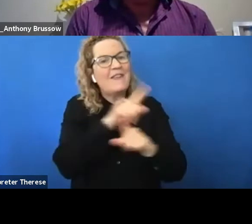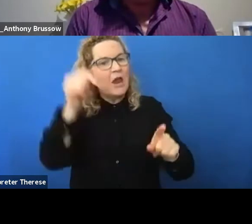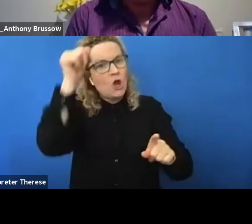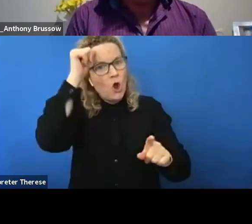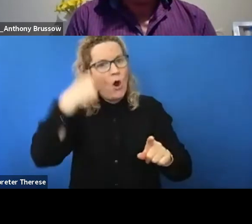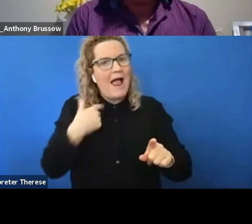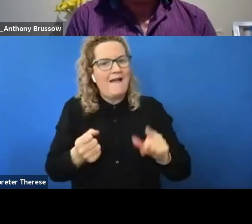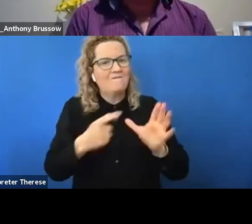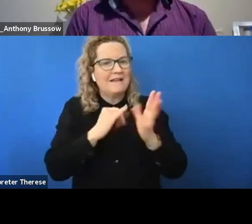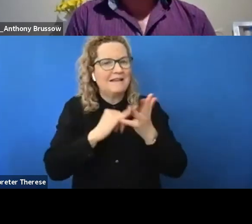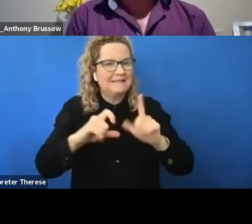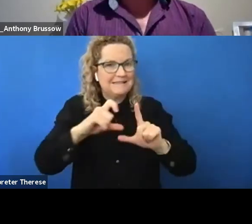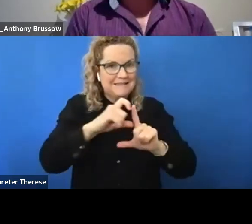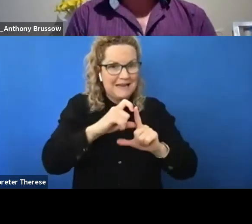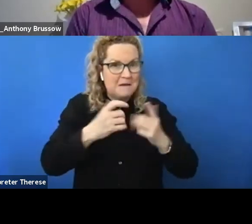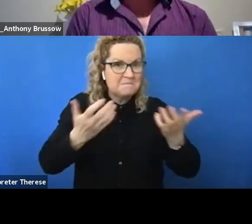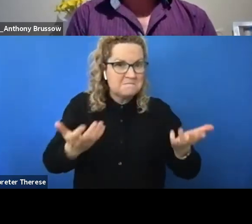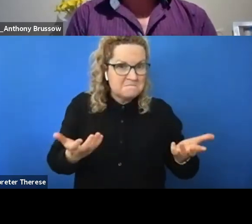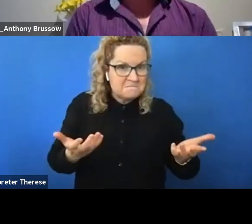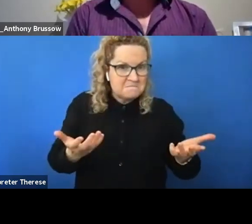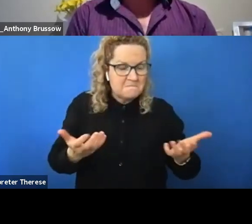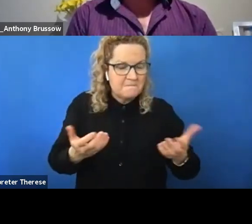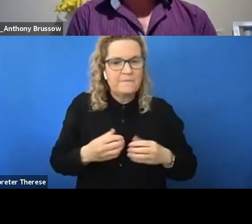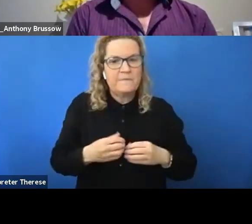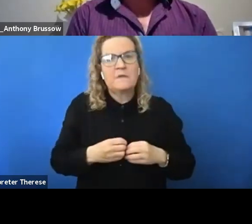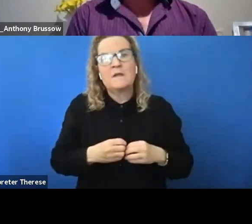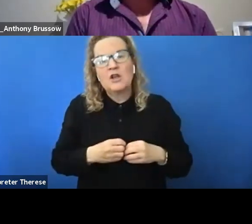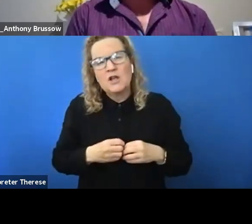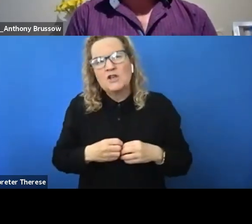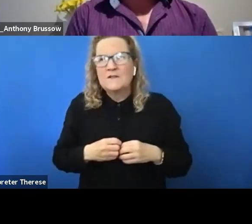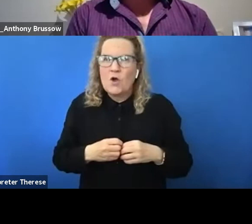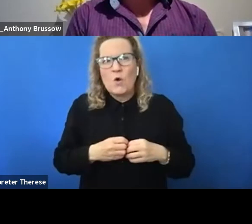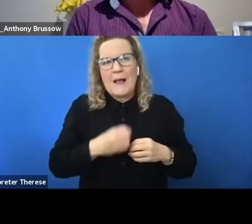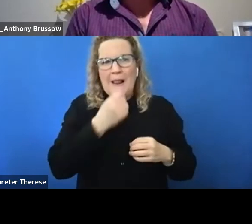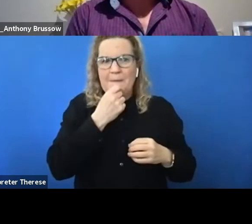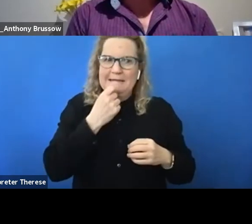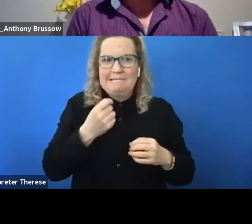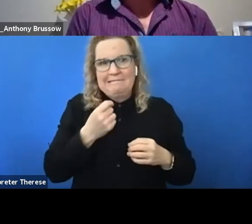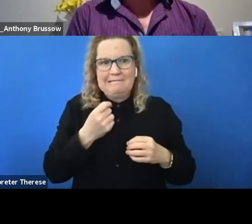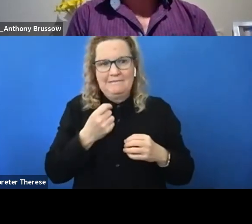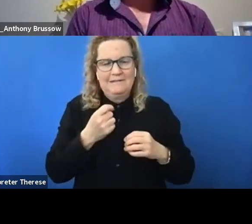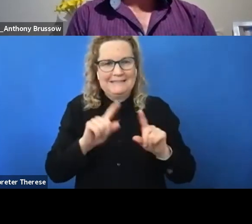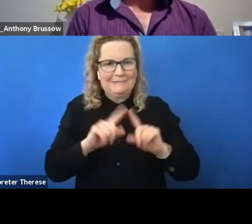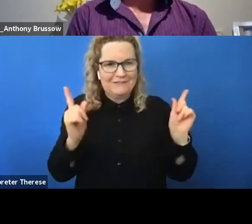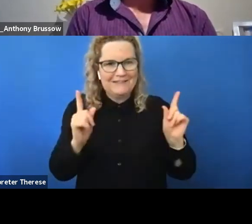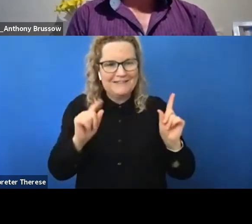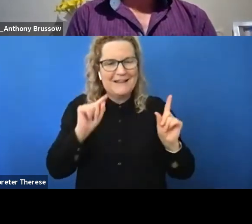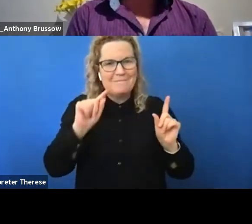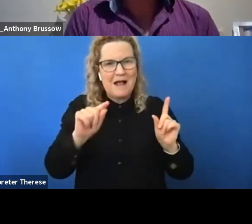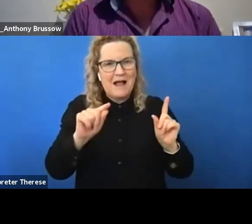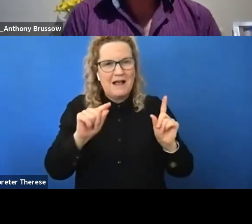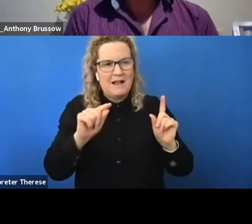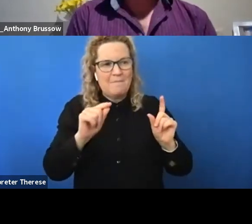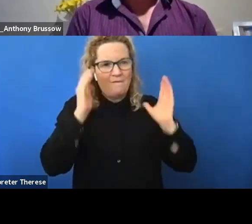worked is sort of unconventional, admittedly, but it's focusing on changing the culture at the university